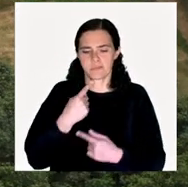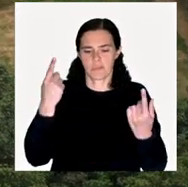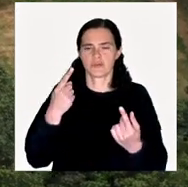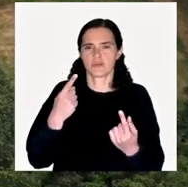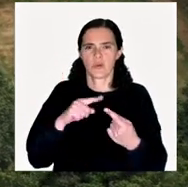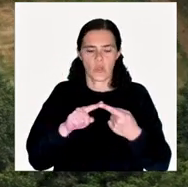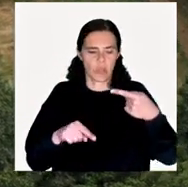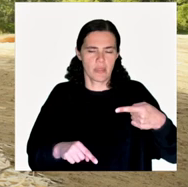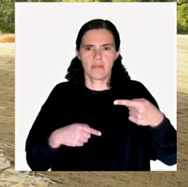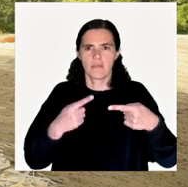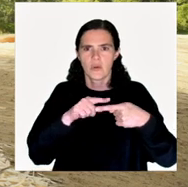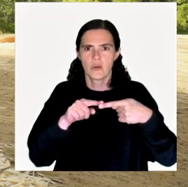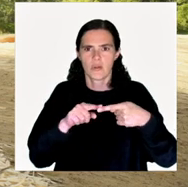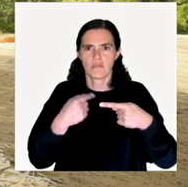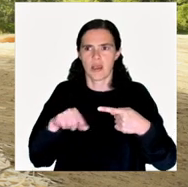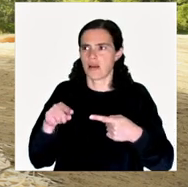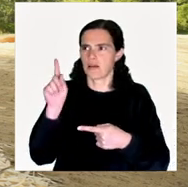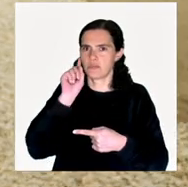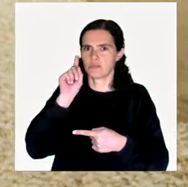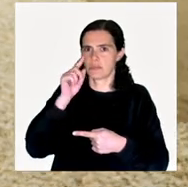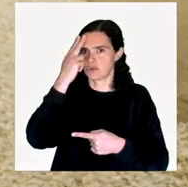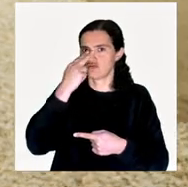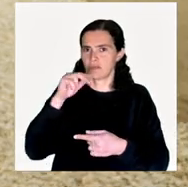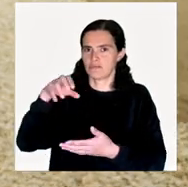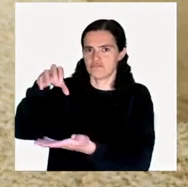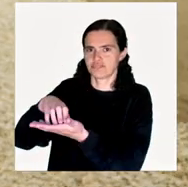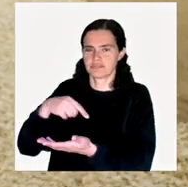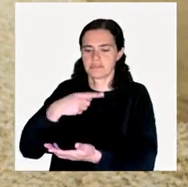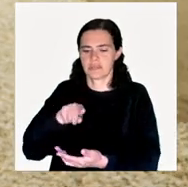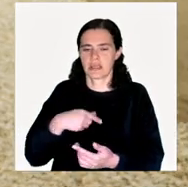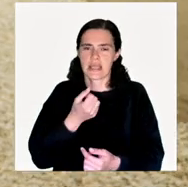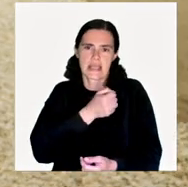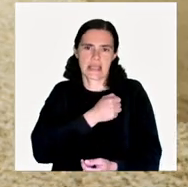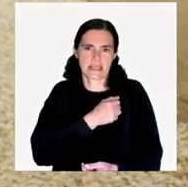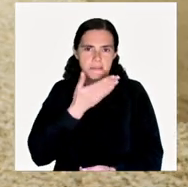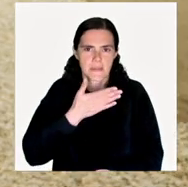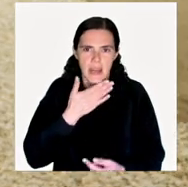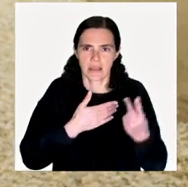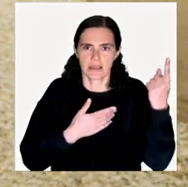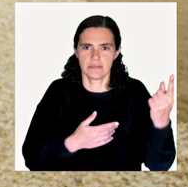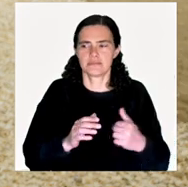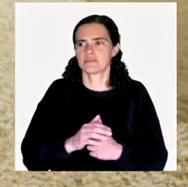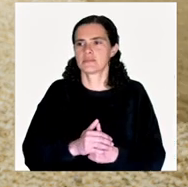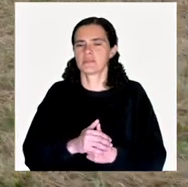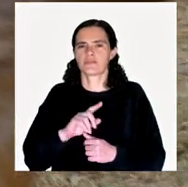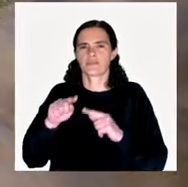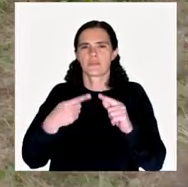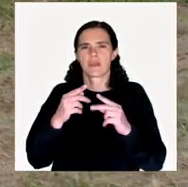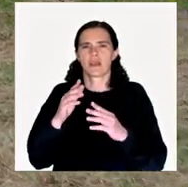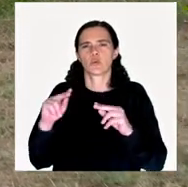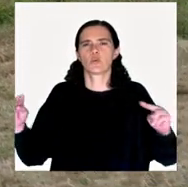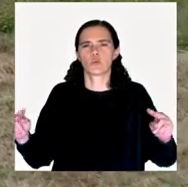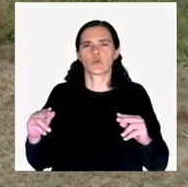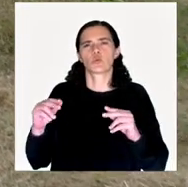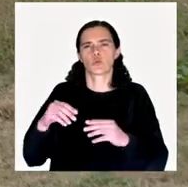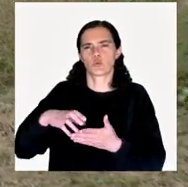gives the finger to some of the most important monuments in the world, from the White House to